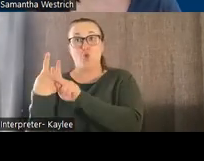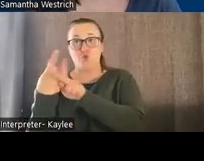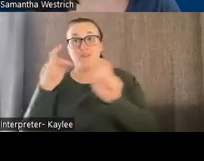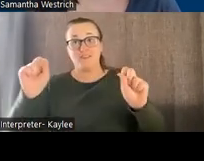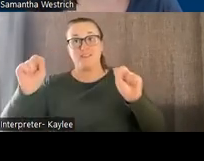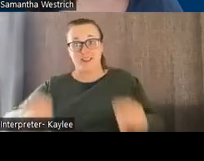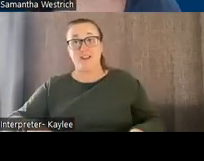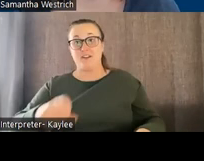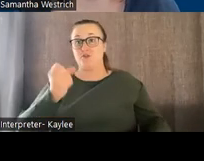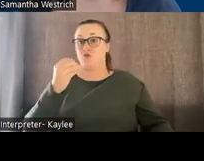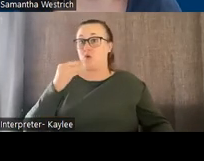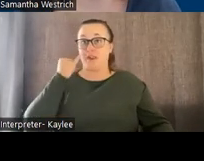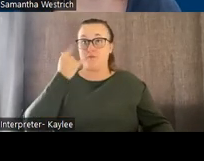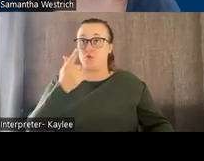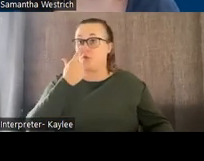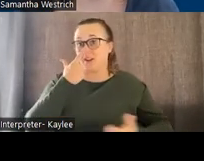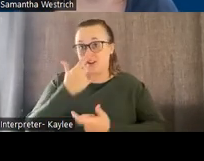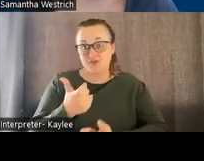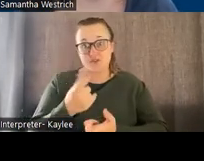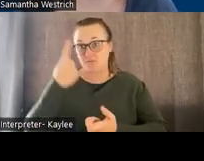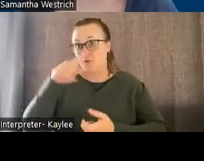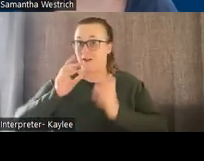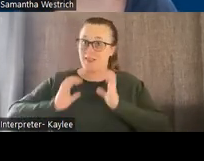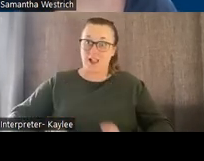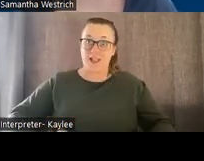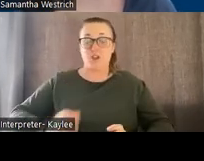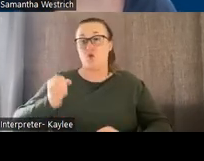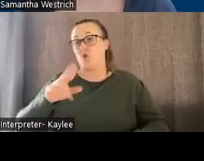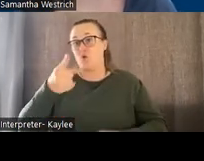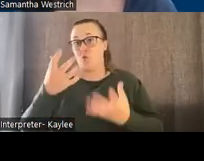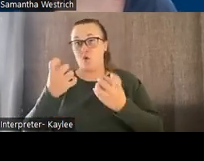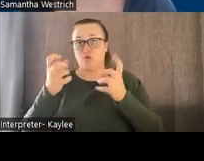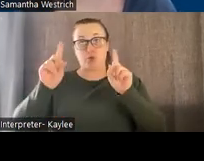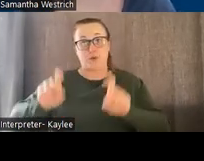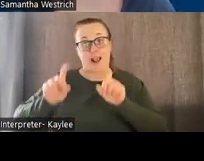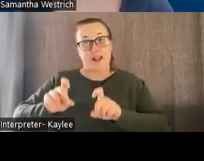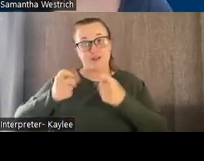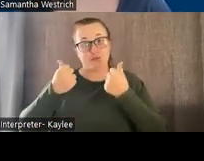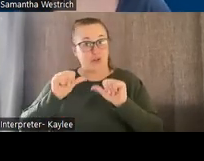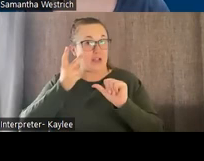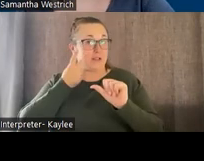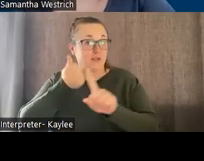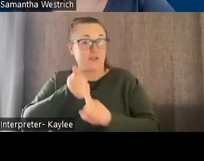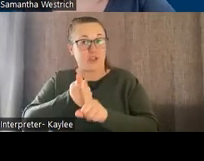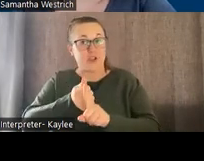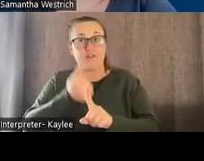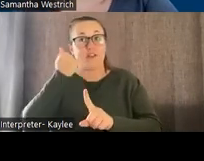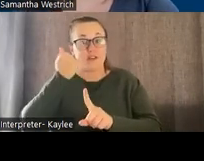a client or a prospective user, you just want to try it out and for yourself, you are welcome to loan an iPad